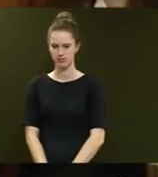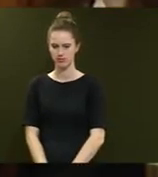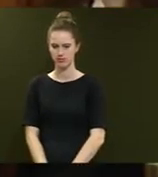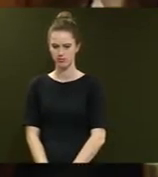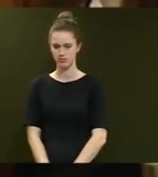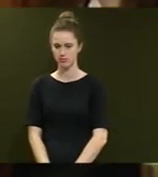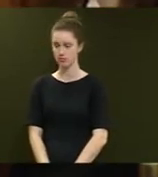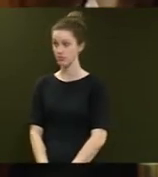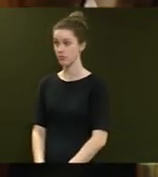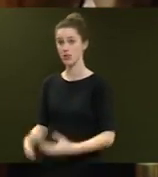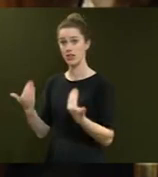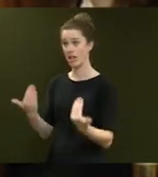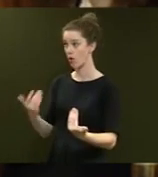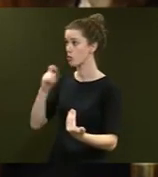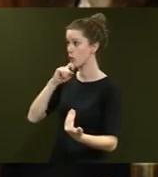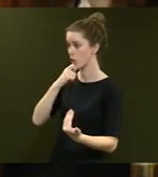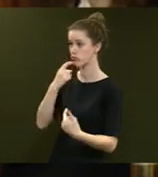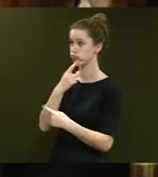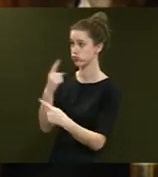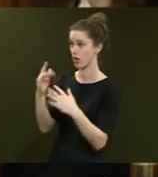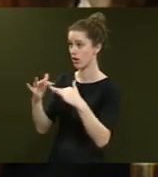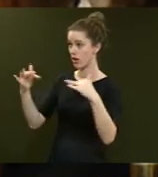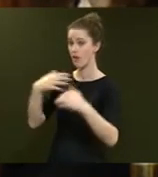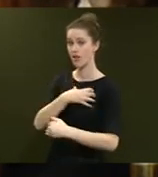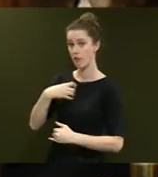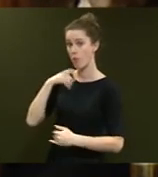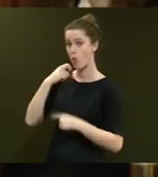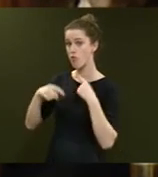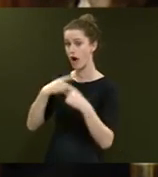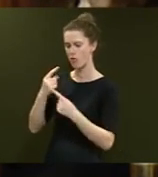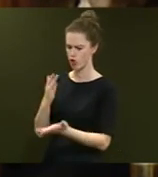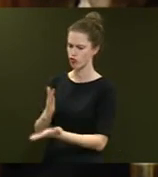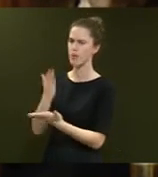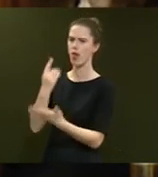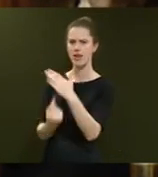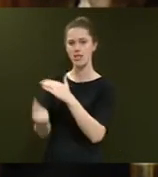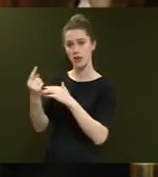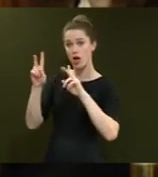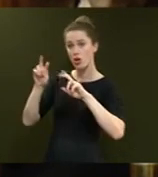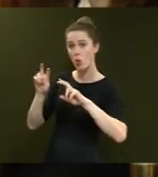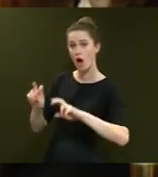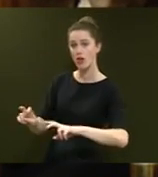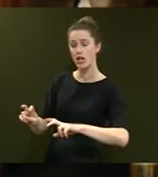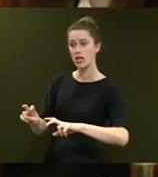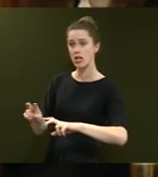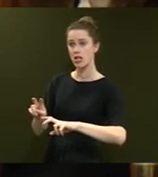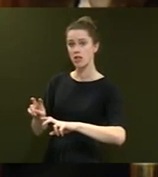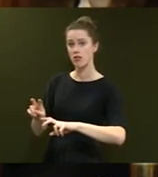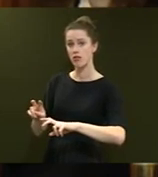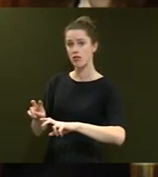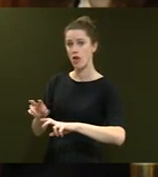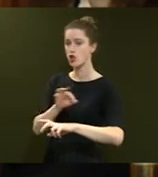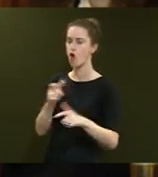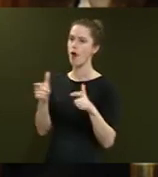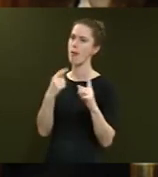Will she now assure the House that the Government will run a credible and independent inquiry that is not run